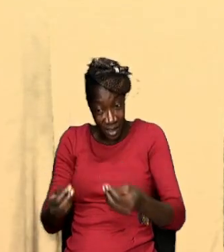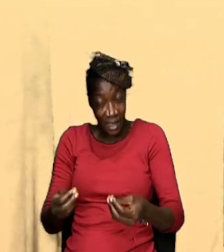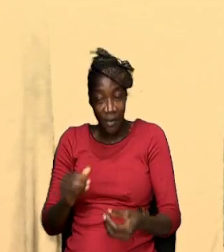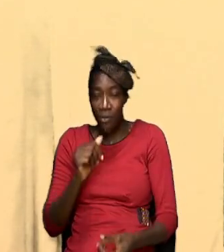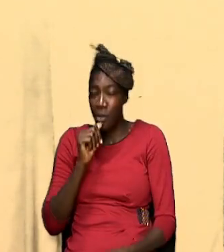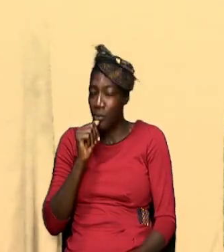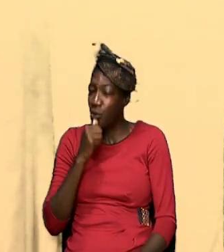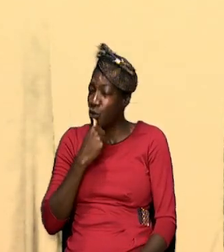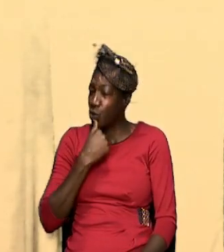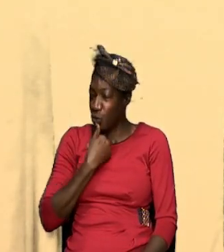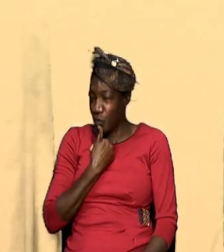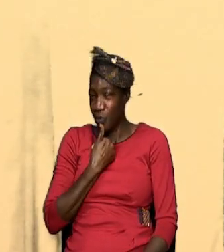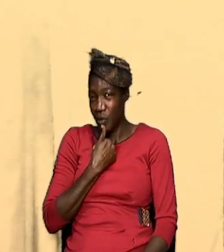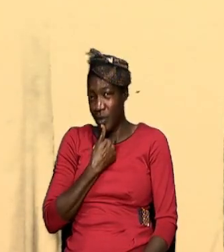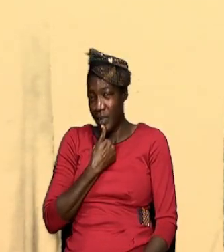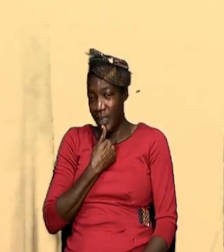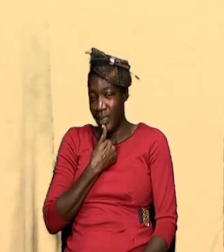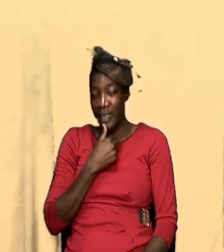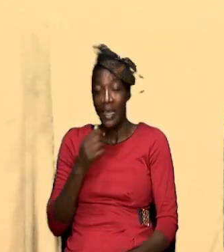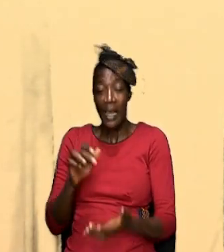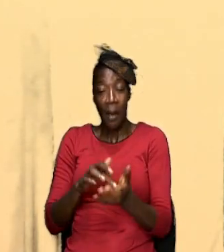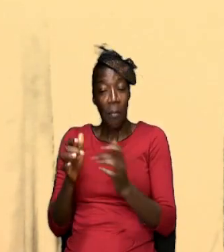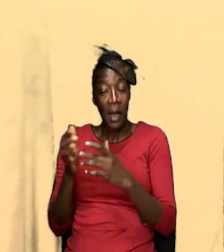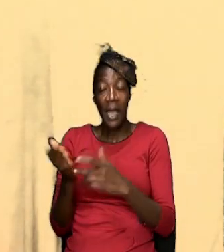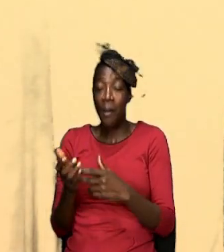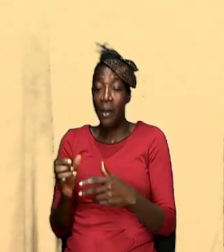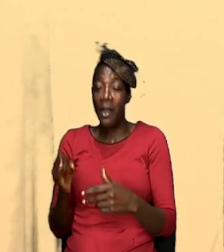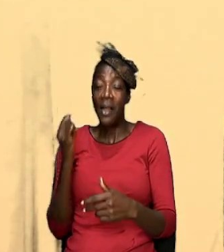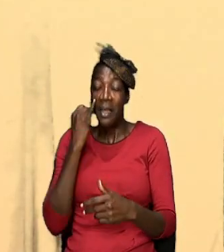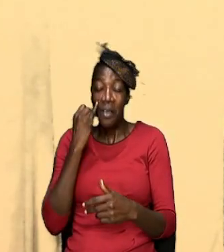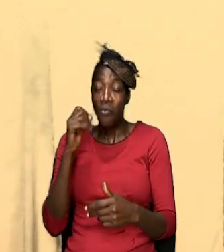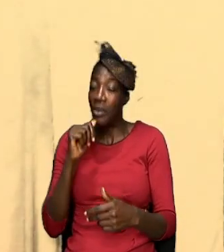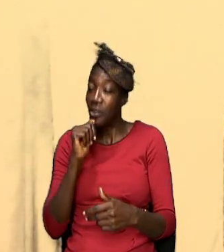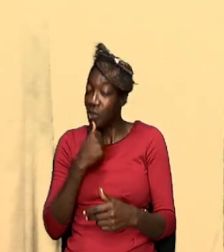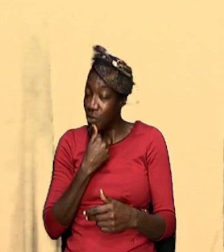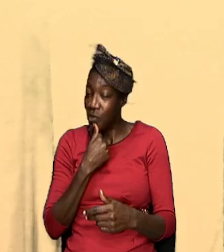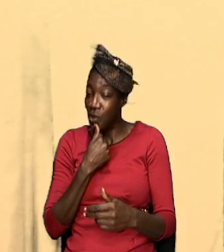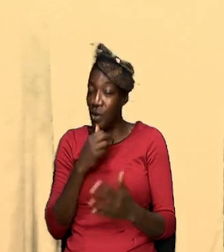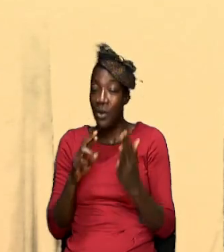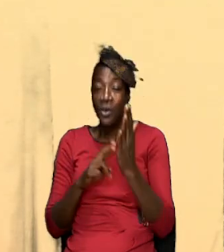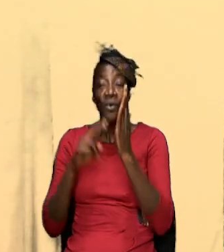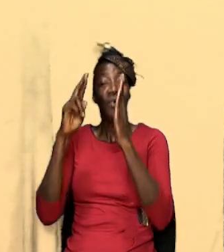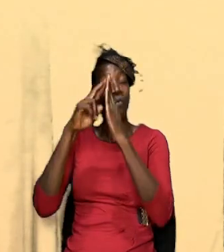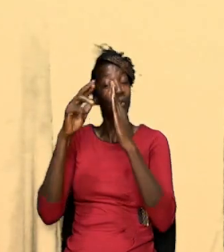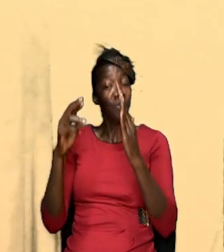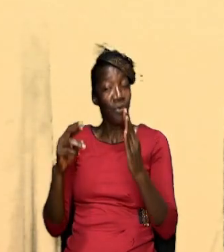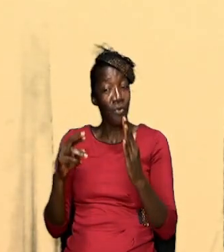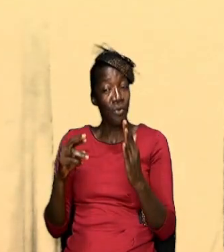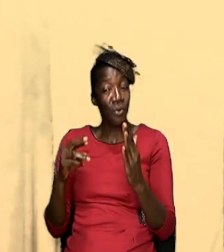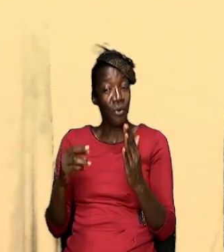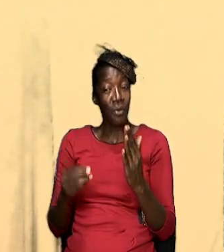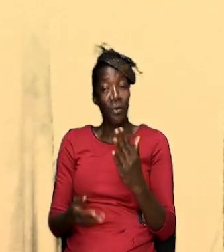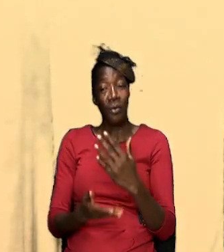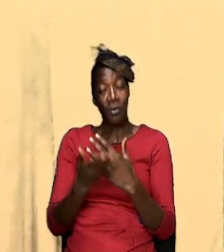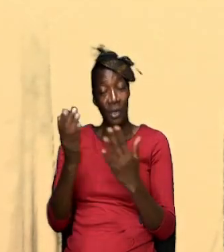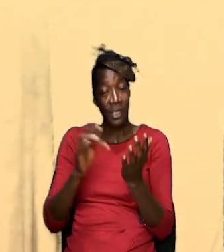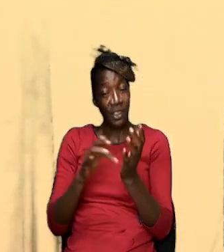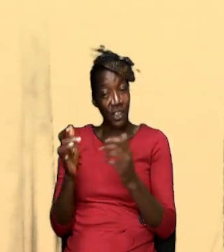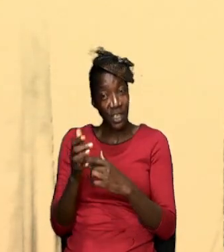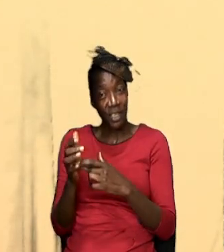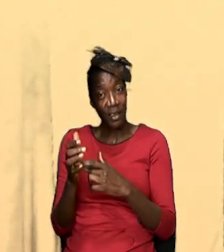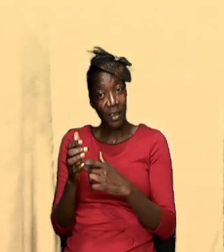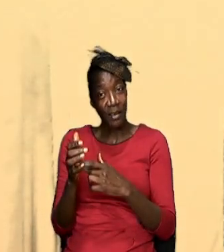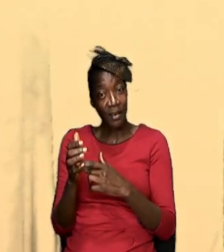scripture also says if we suffer with him we shall reign with him and all of that. I spoke earlier